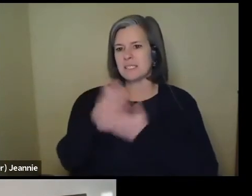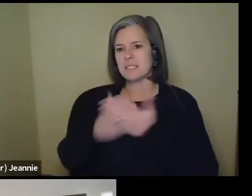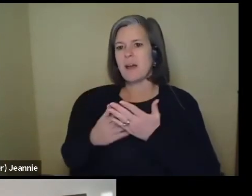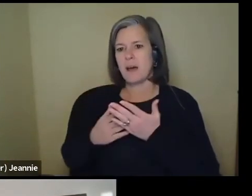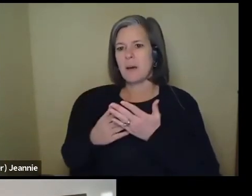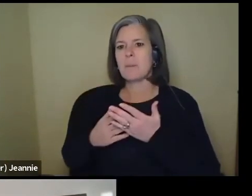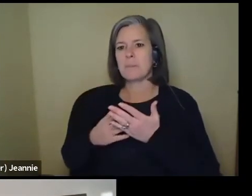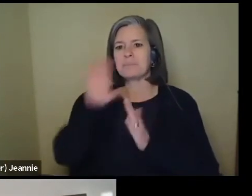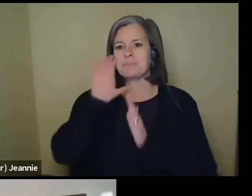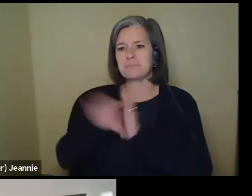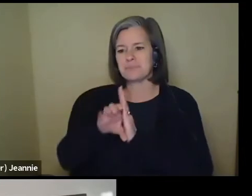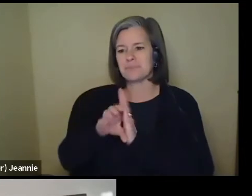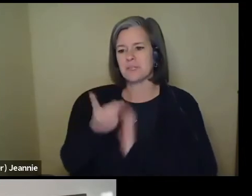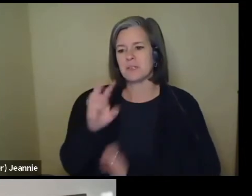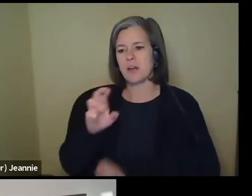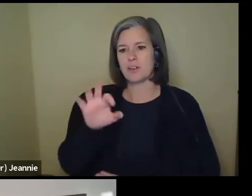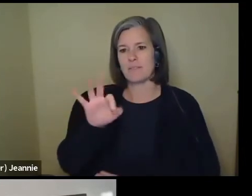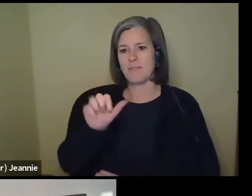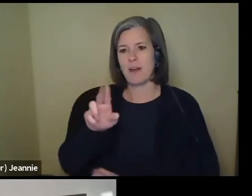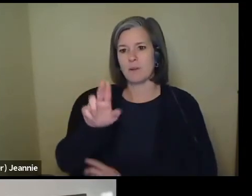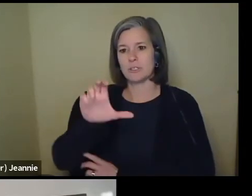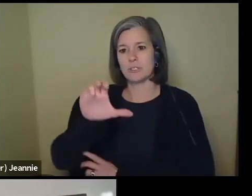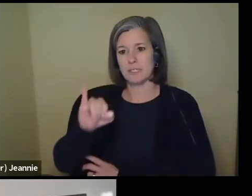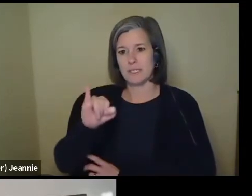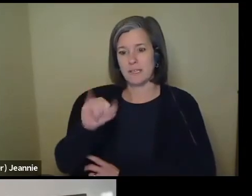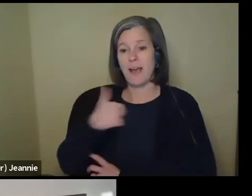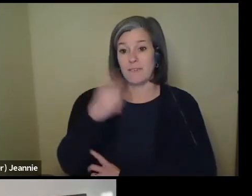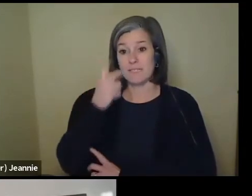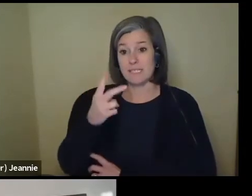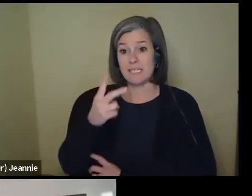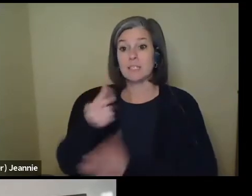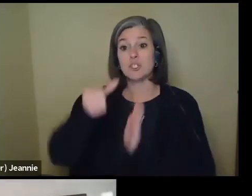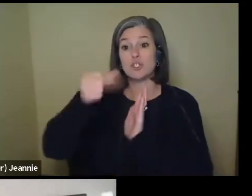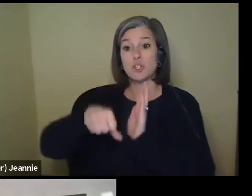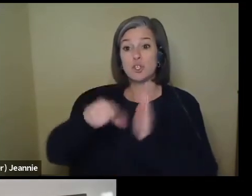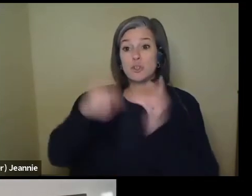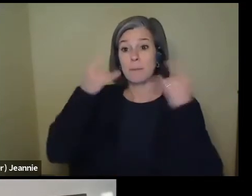Fauci who's been wearing, and what I have seen is the surgical mask underneath.